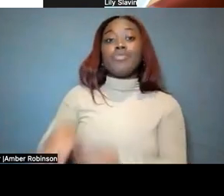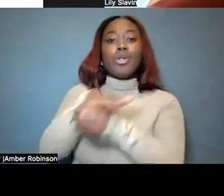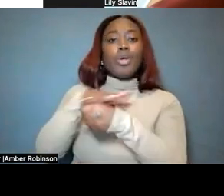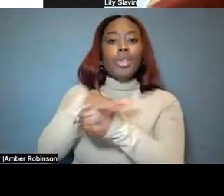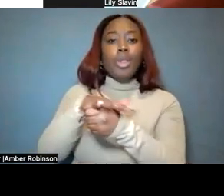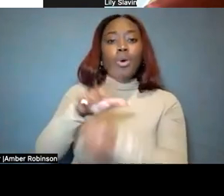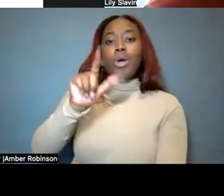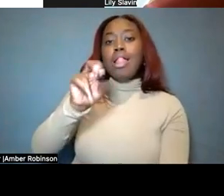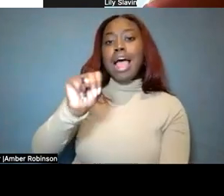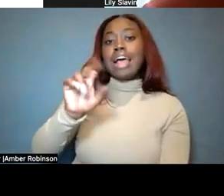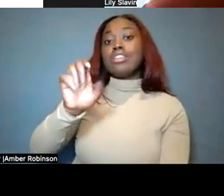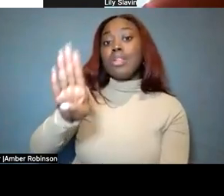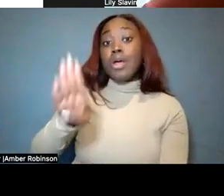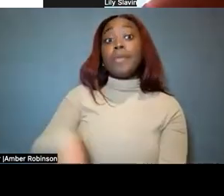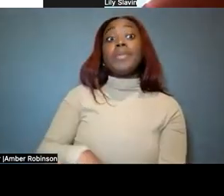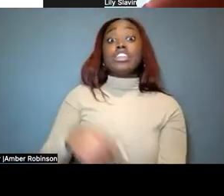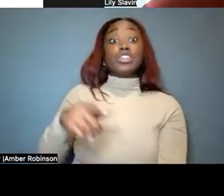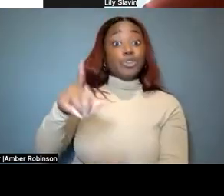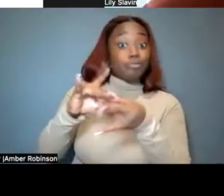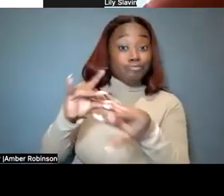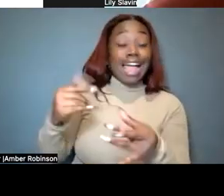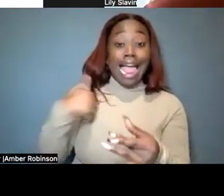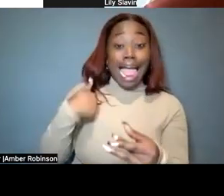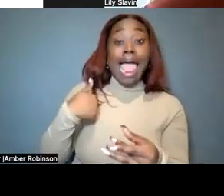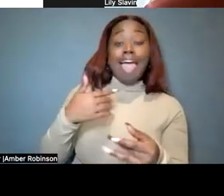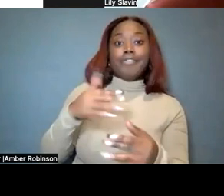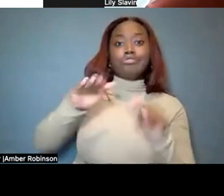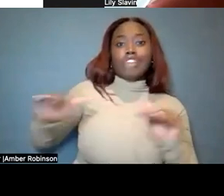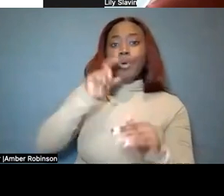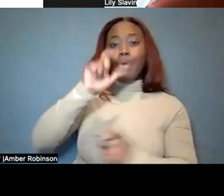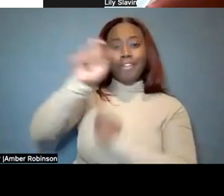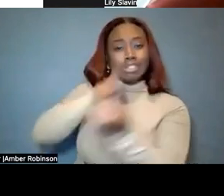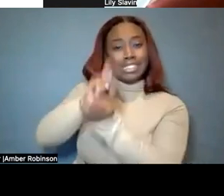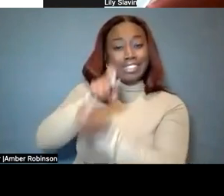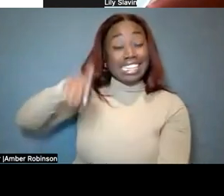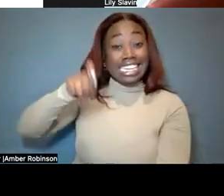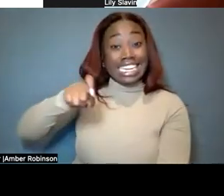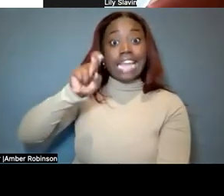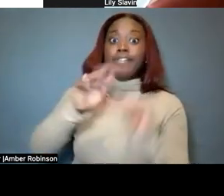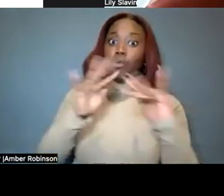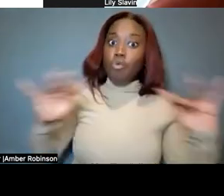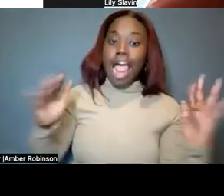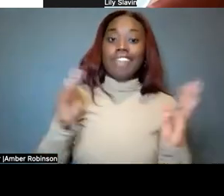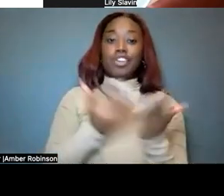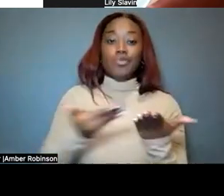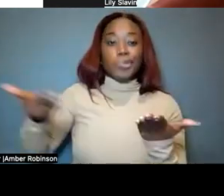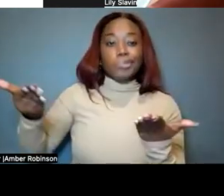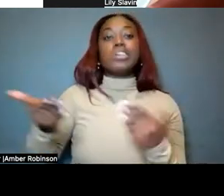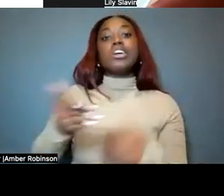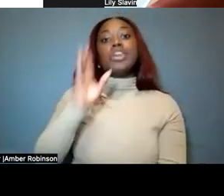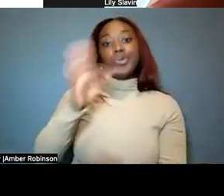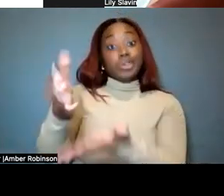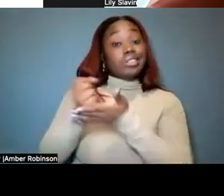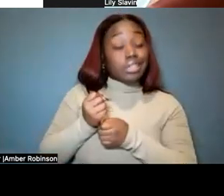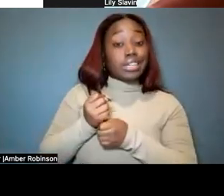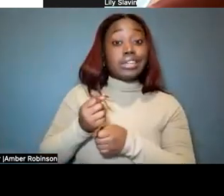and you say, I have a child that has a unique need in my physical education class. I need a variety of equipment. You're going to, you're going to get it. I mean,